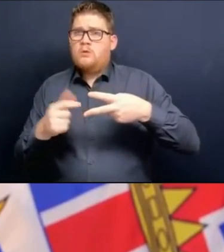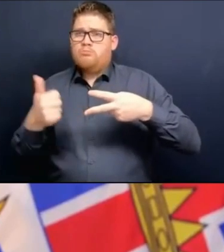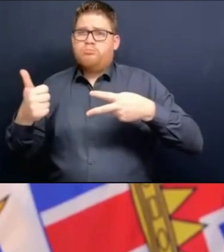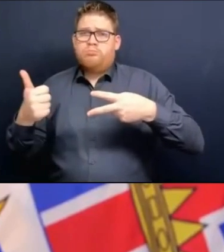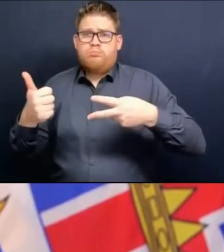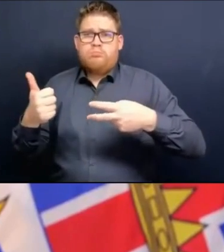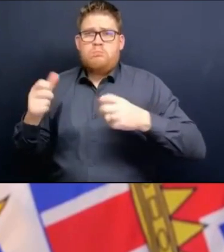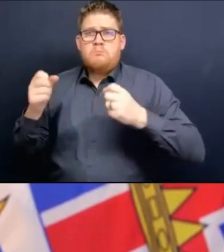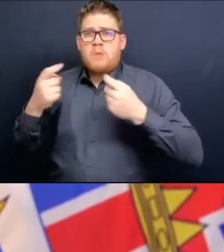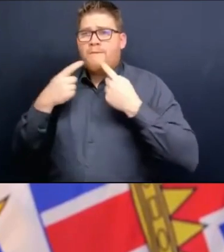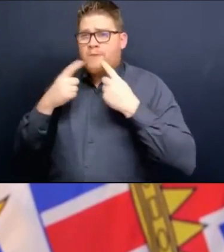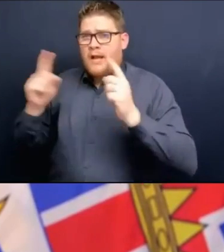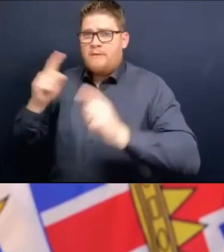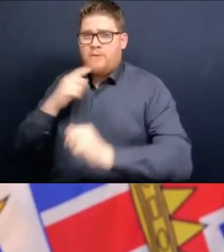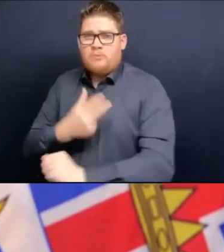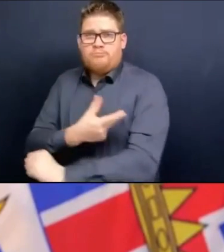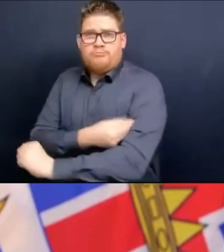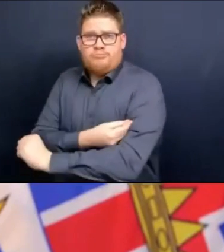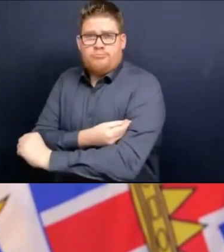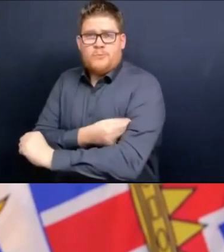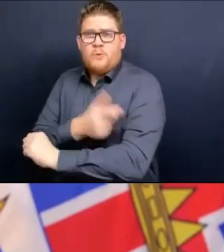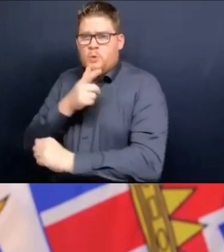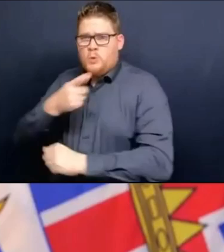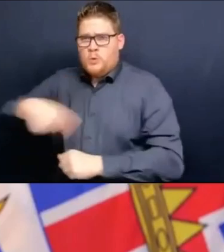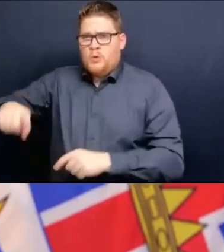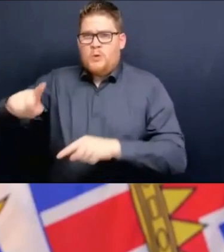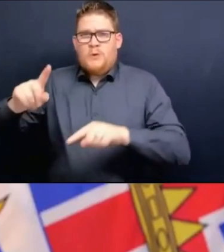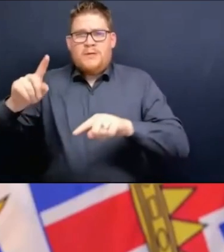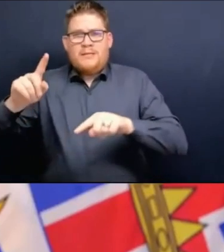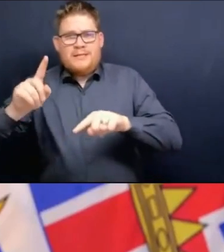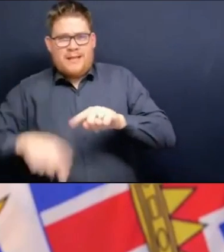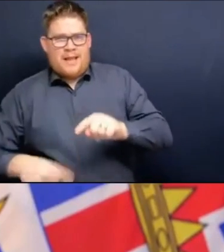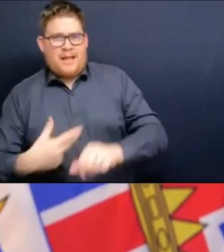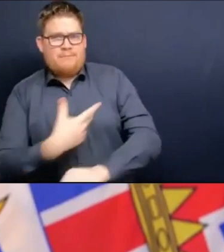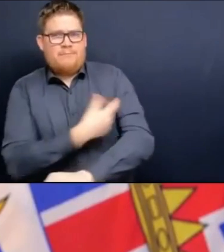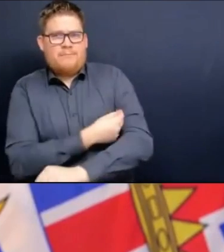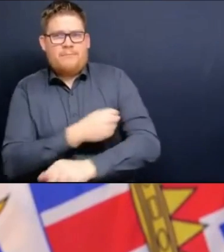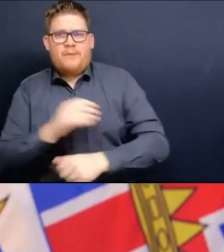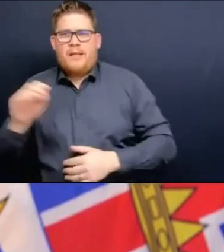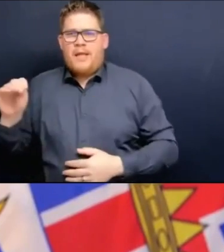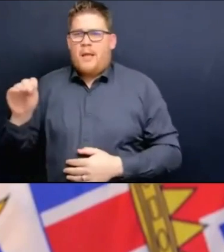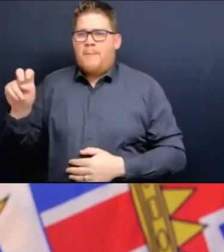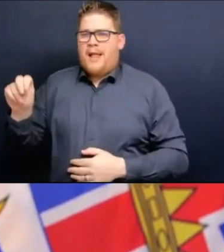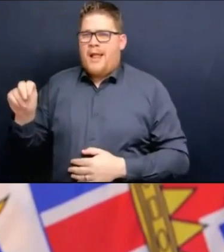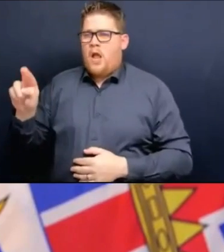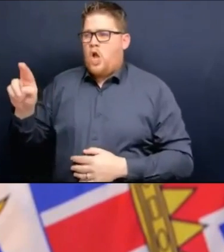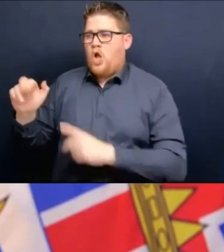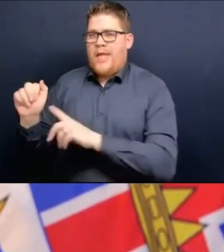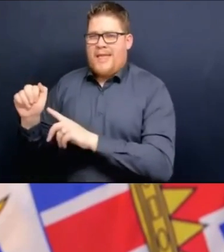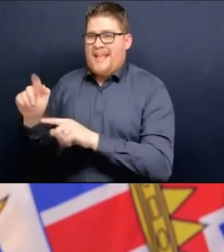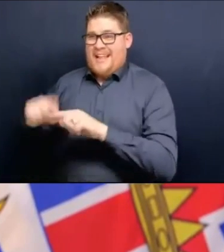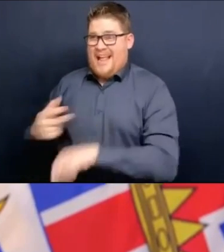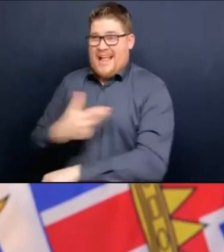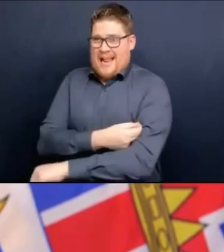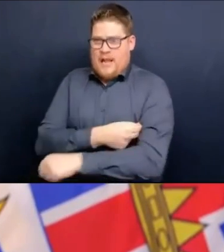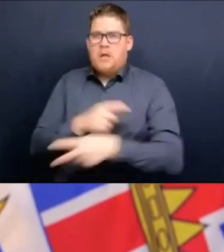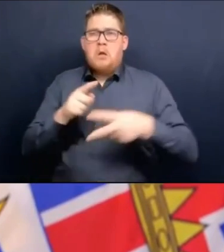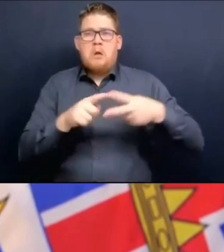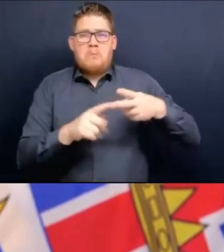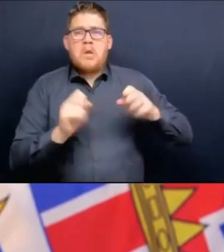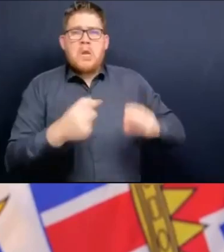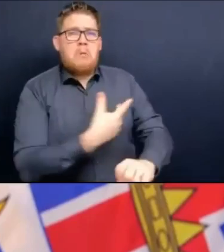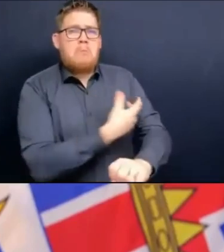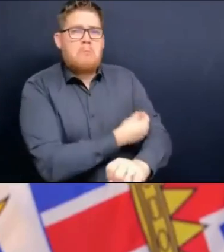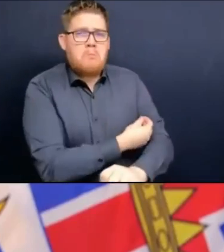or aren't able to take the mRNA vaccines. Follow-up, Les? Yes, you've been quite